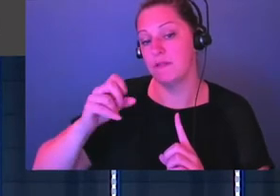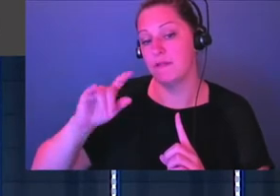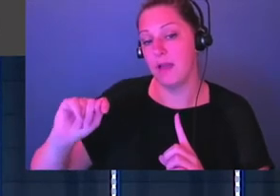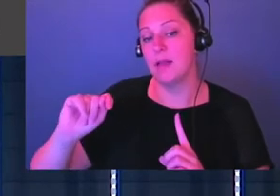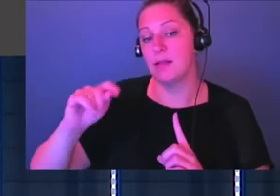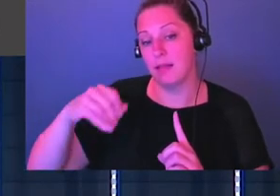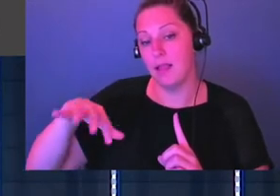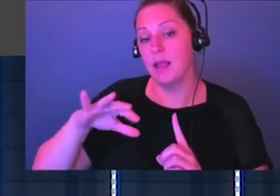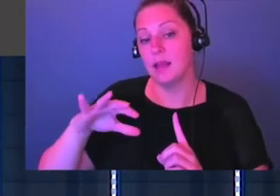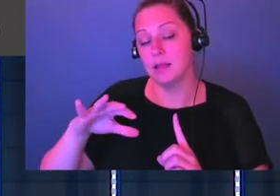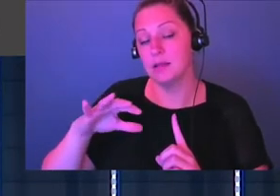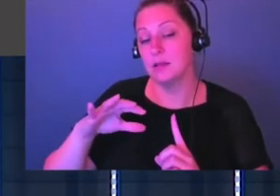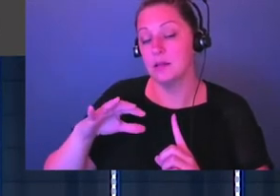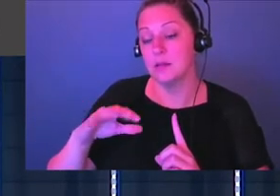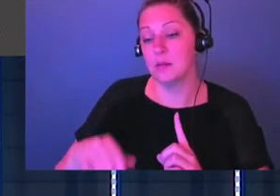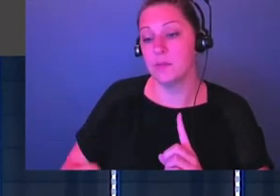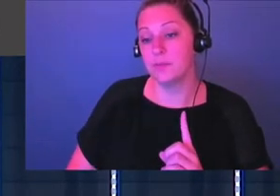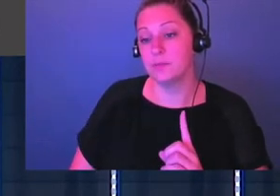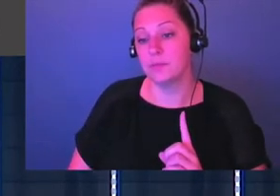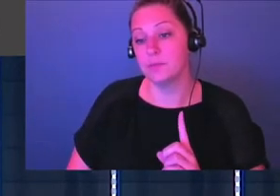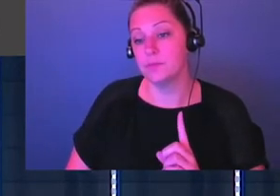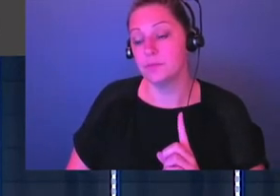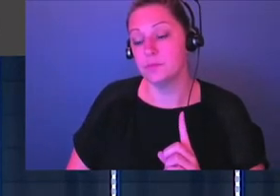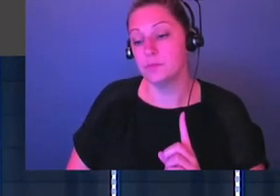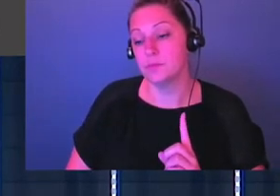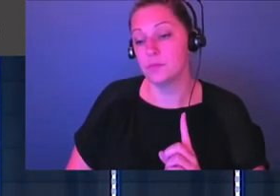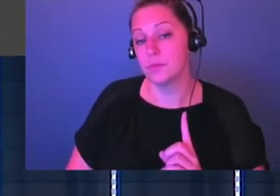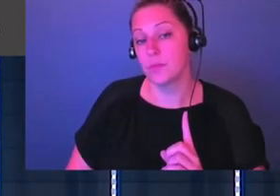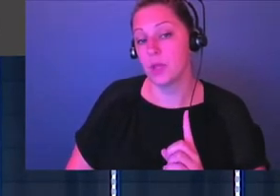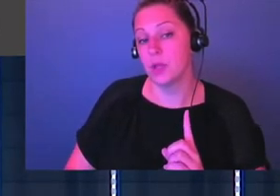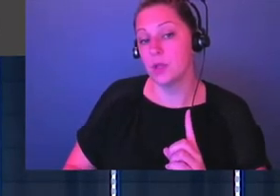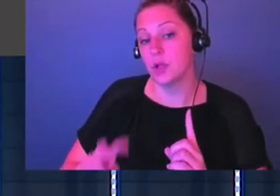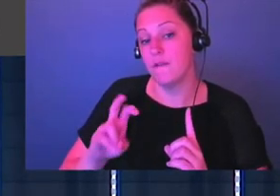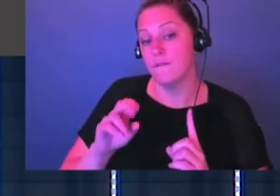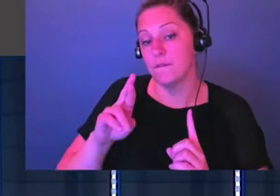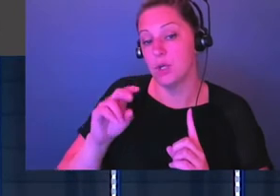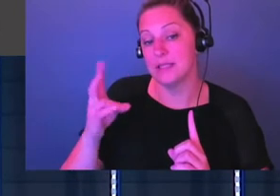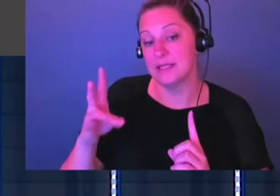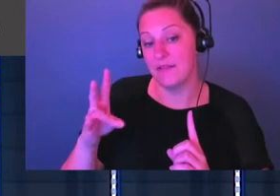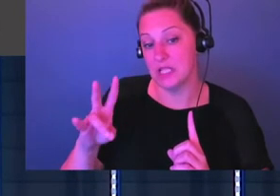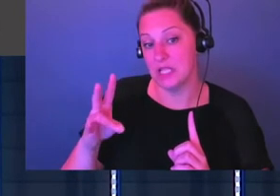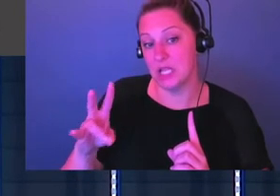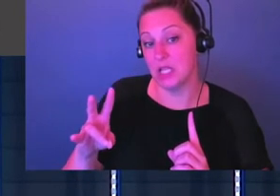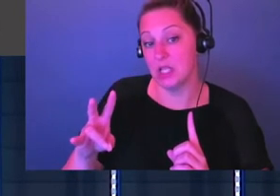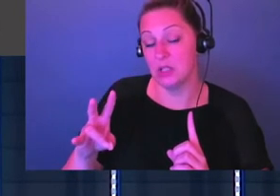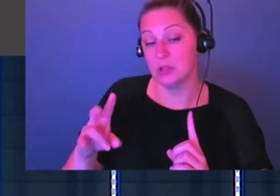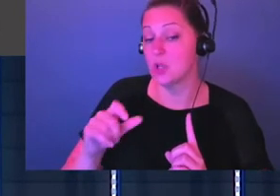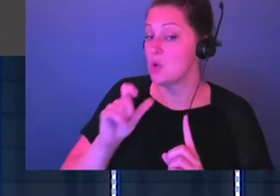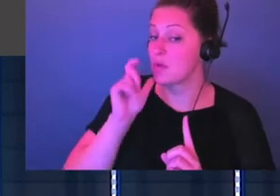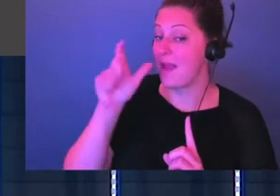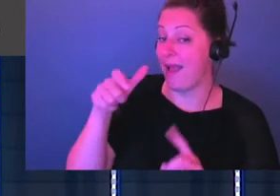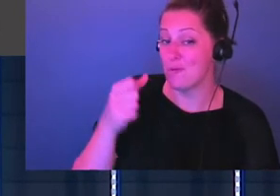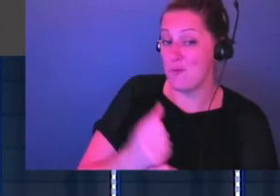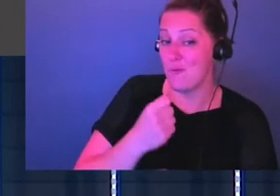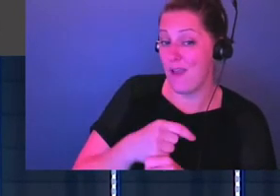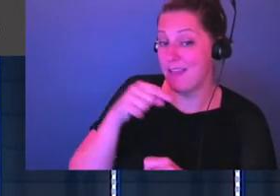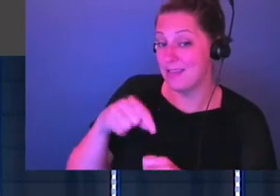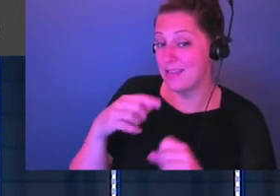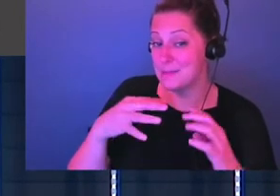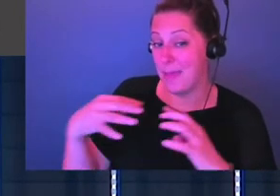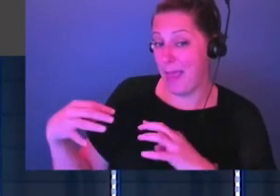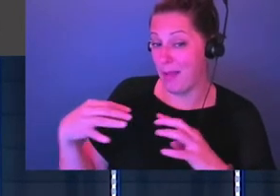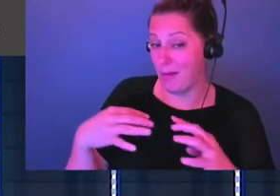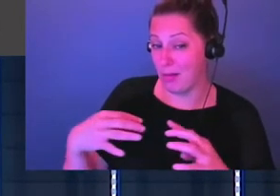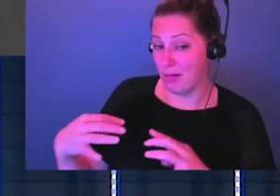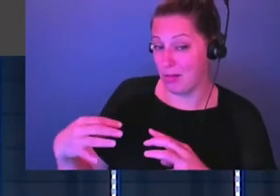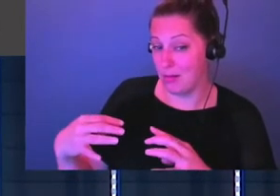end of God speaking to these people, here's what he says to them in verse 17 now. He says, you will not have to fight this battle. It's the Lord speaking